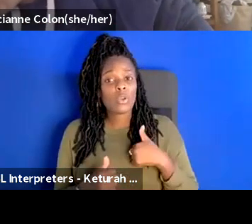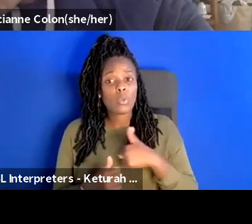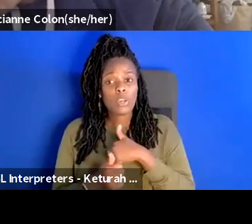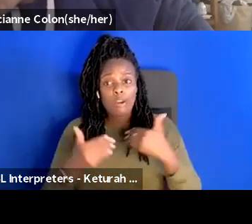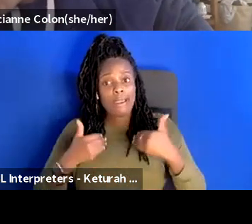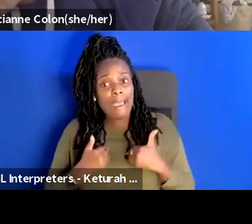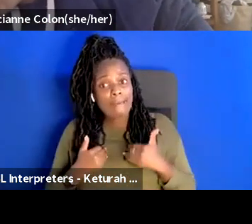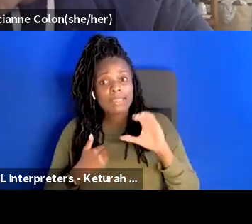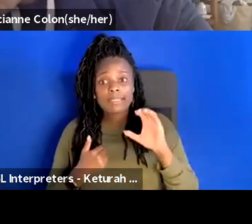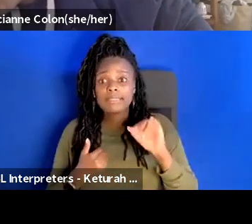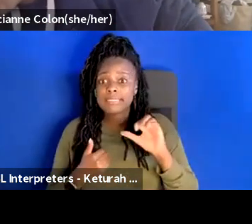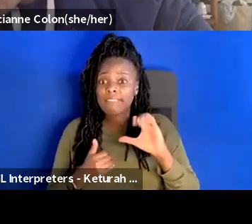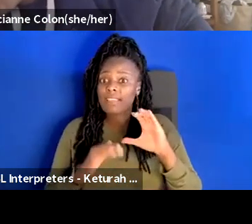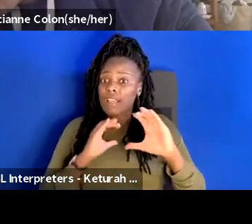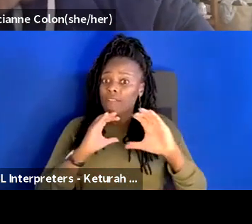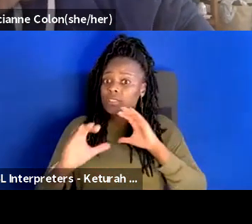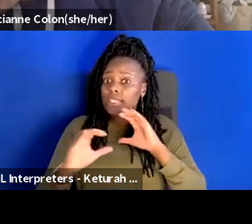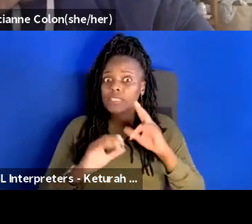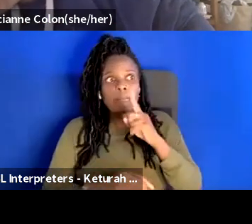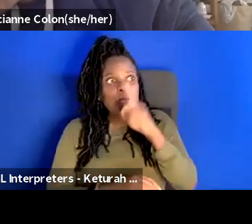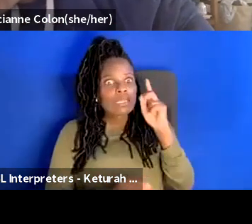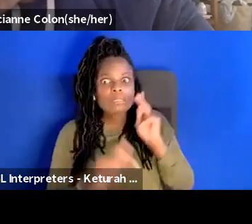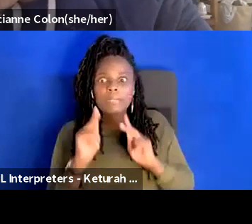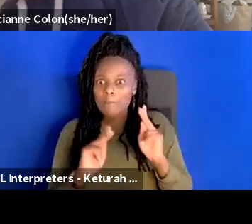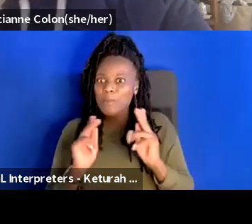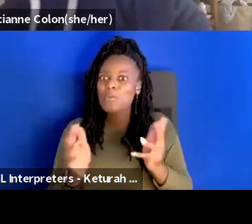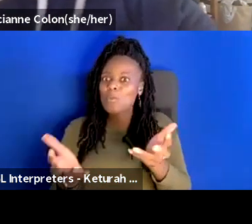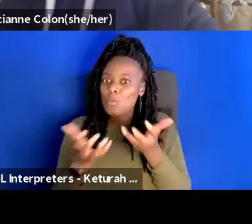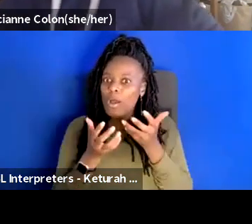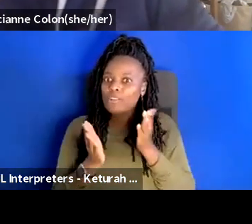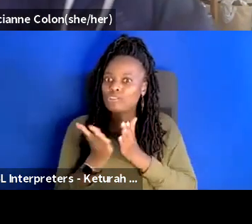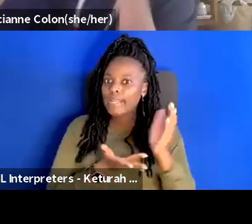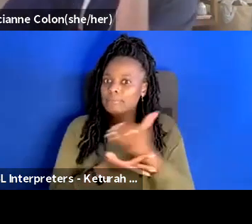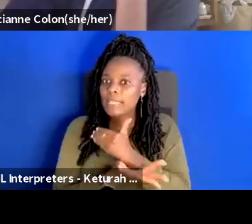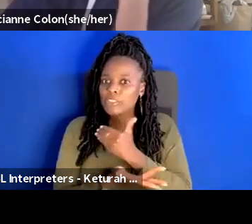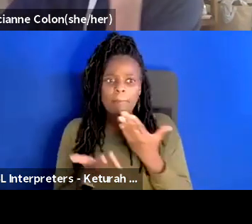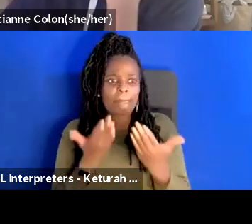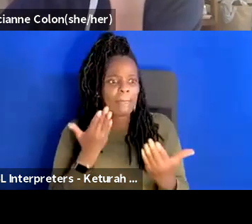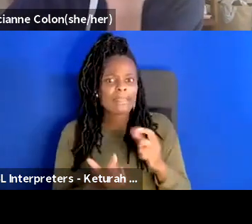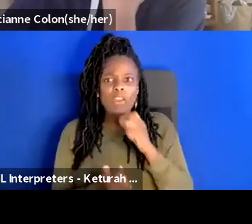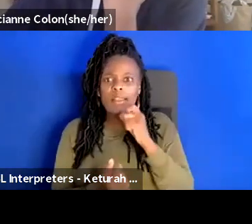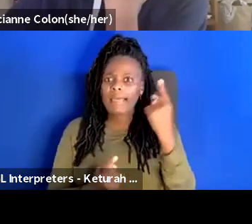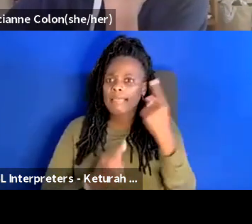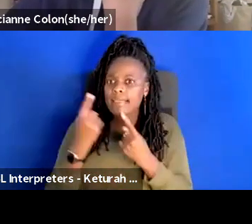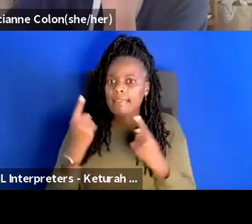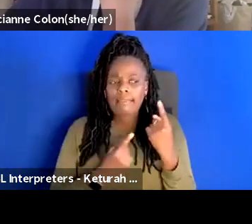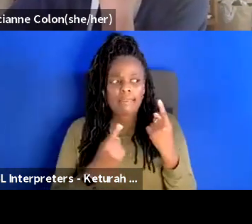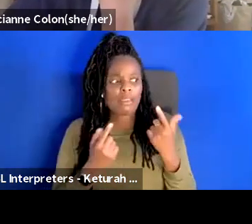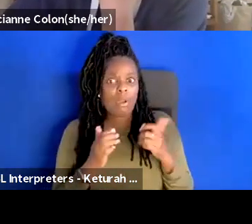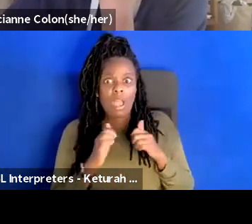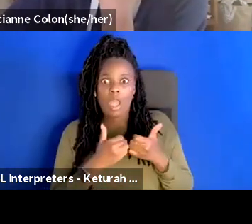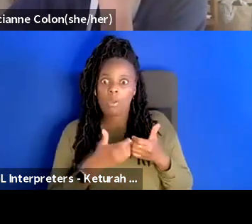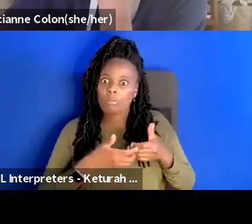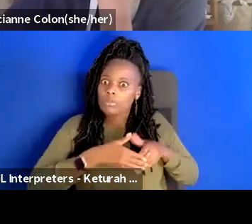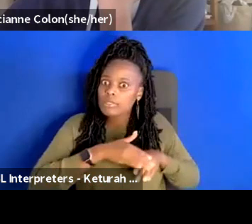conversations again is because people asked for transparency so while they may not be thinking of like how i'm going to go into the theater